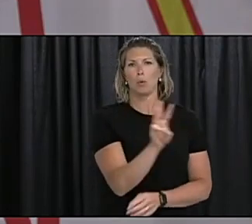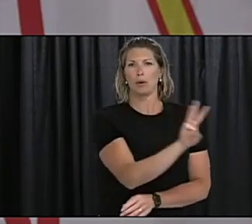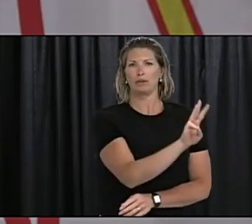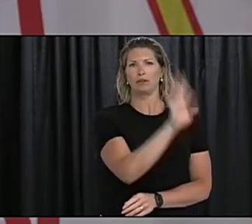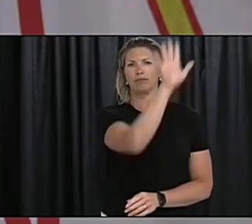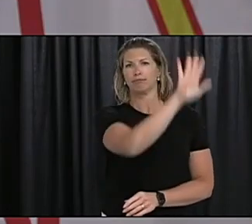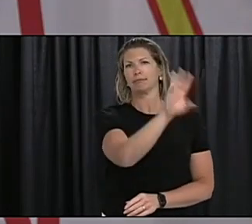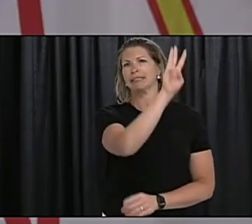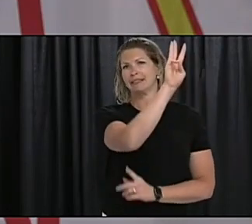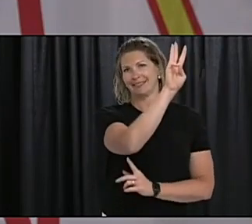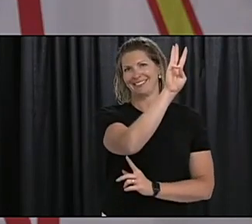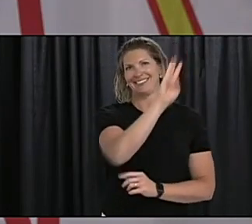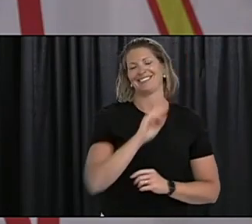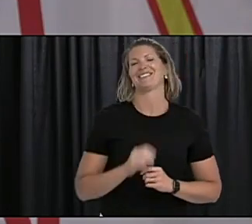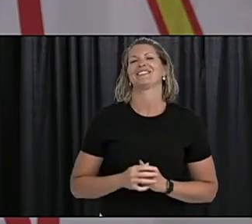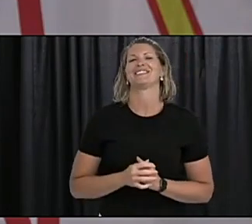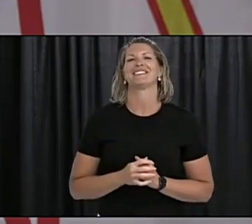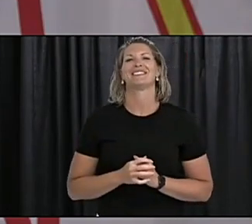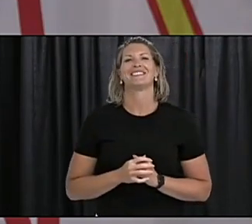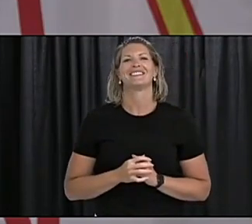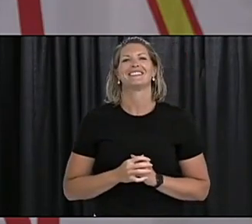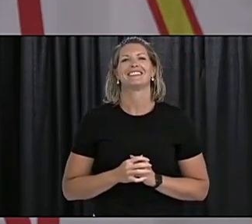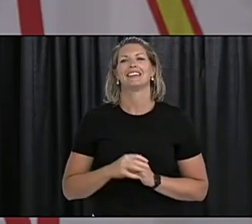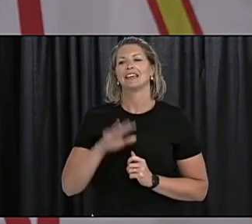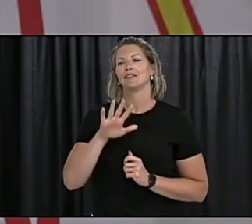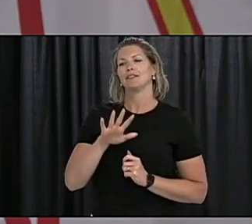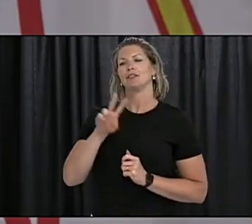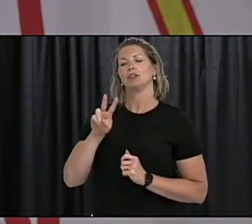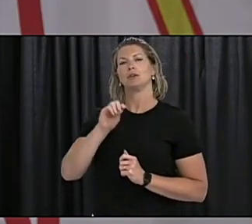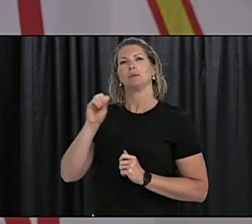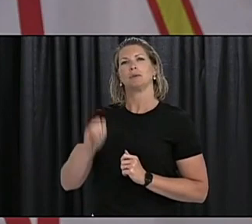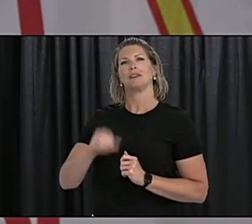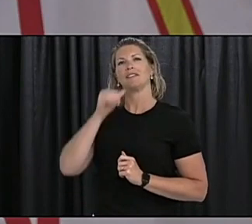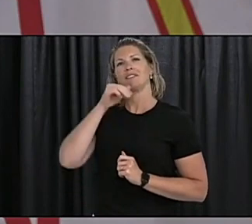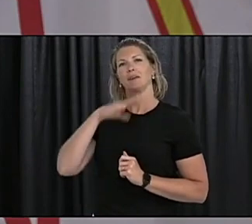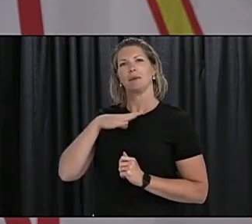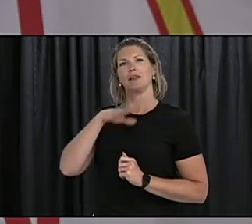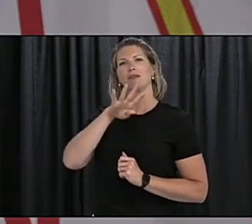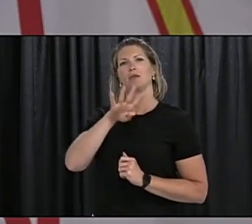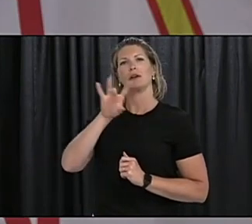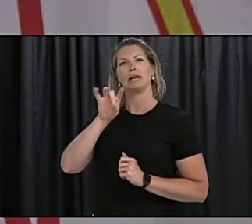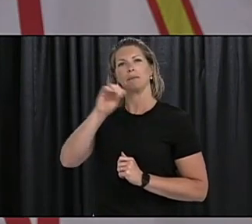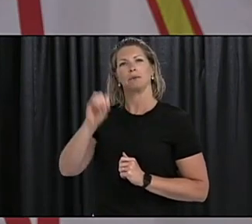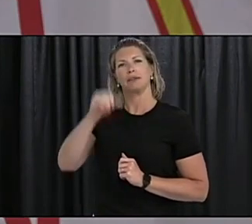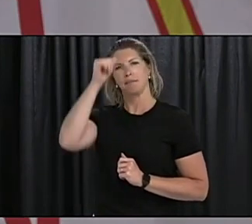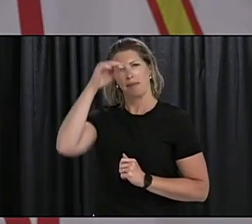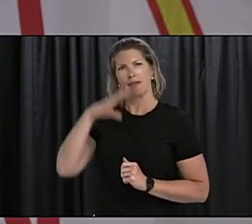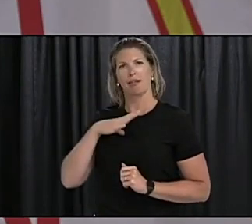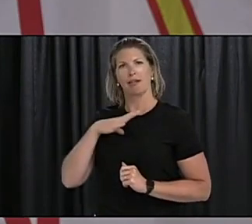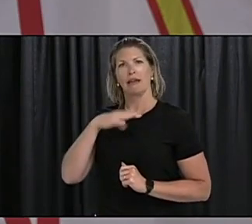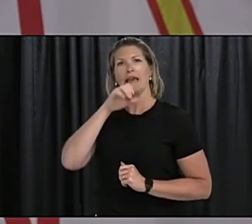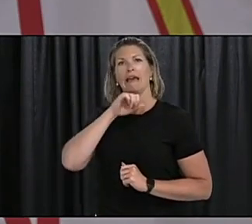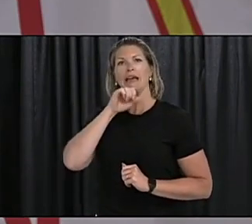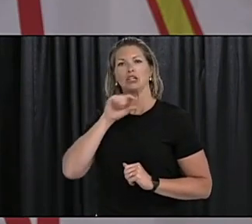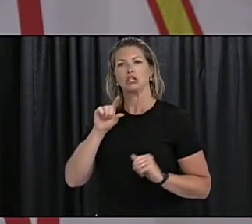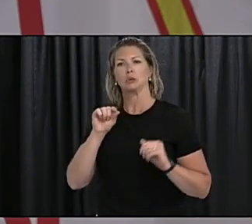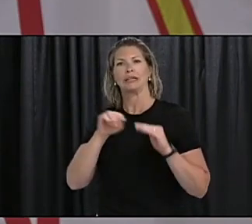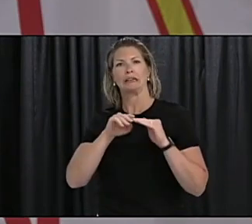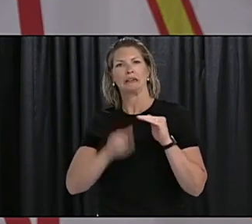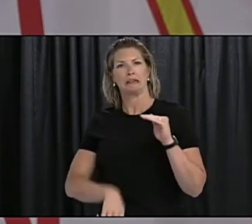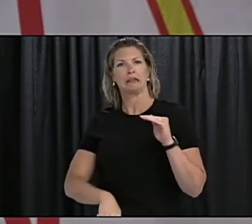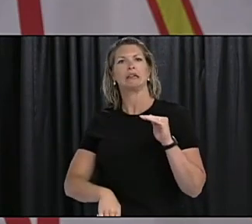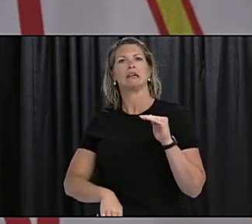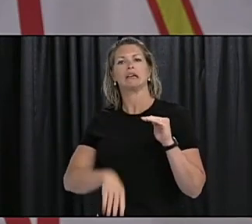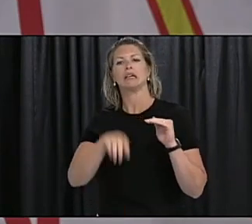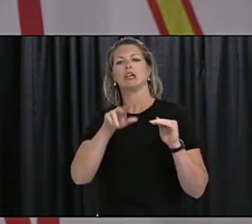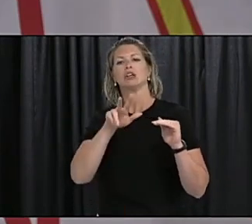Health, and 6 in Labrador-Grenfell Health. 52% of cases are female and 48% are male. By age, have 23